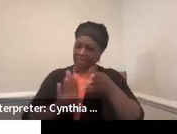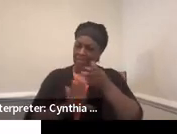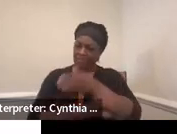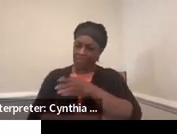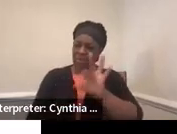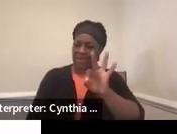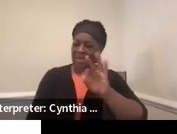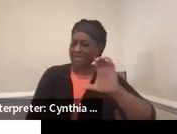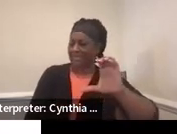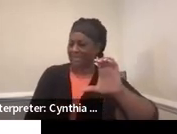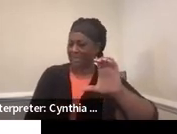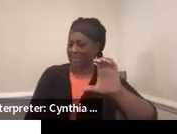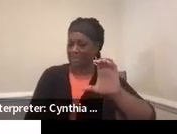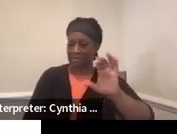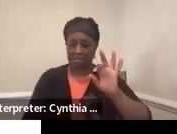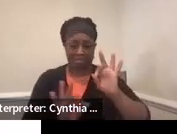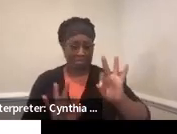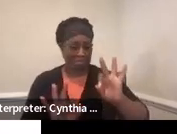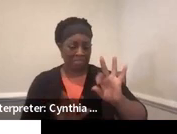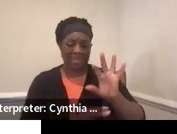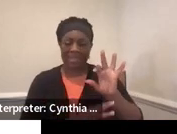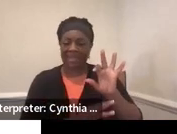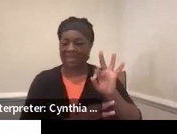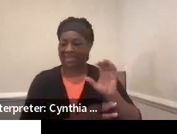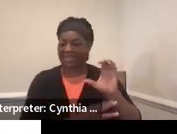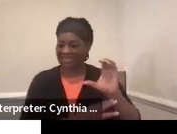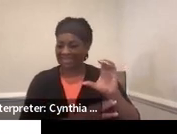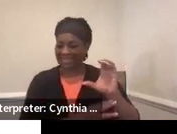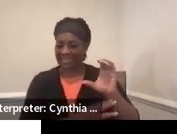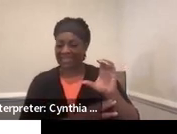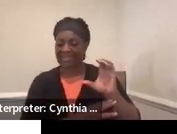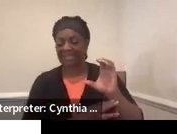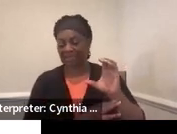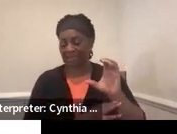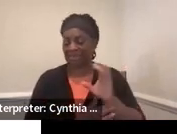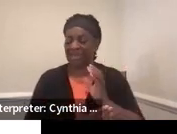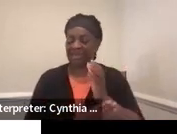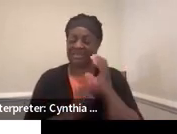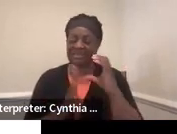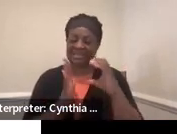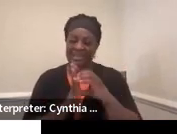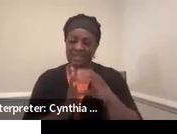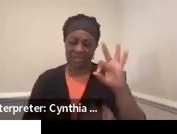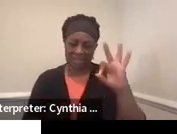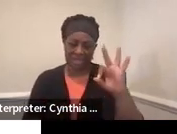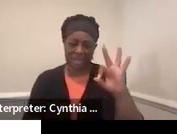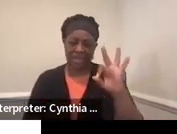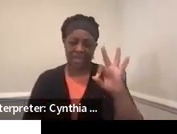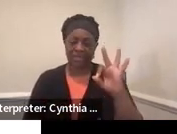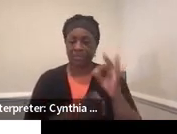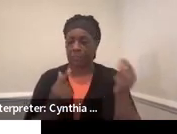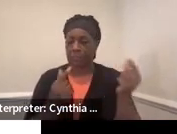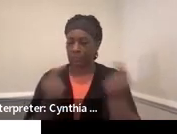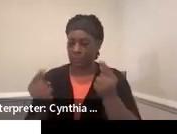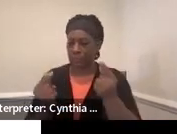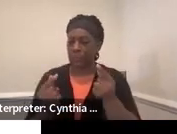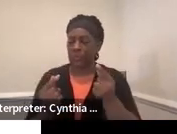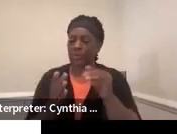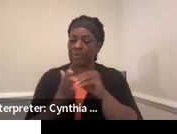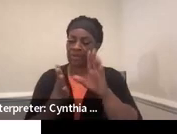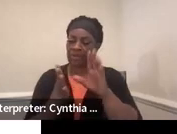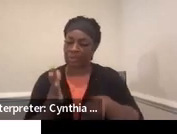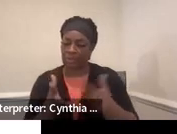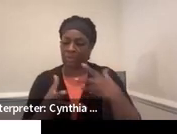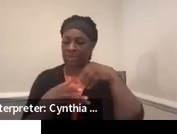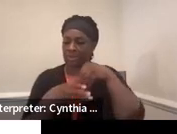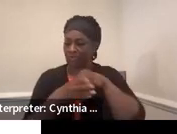perfect. So 9C is the part of section 9 where you say that the child attended or didn't attend